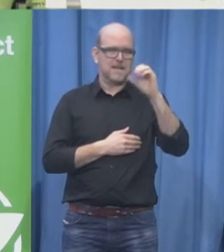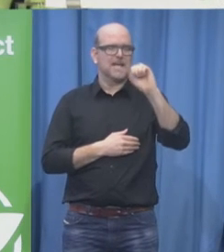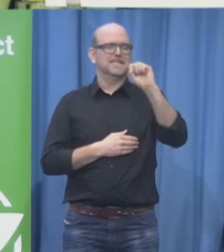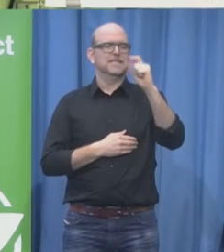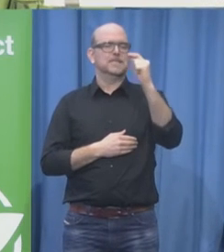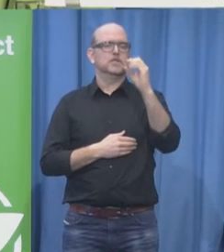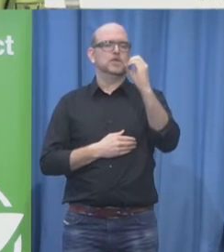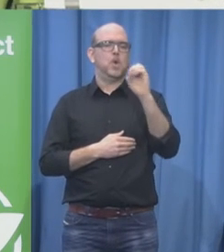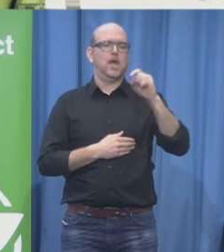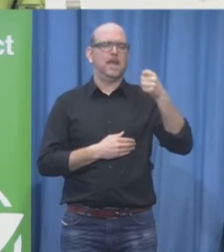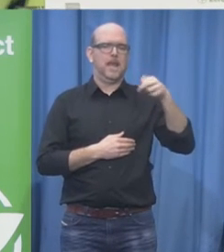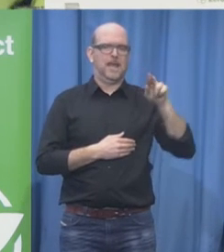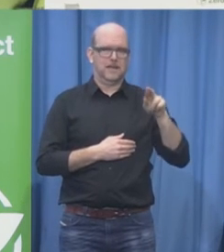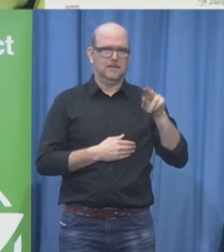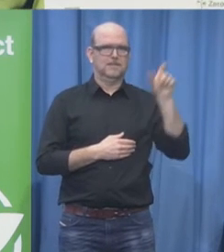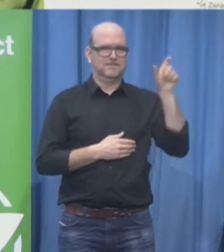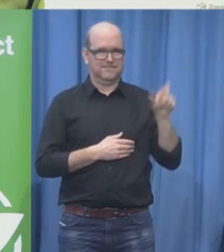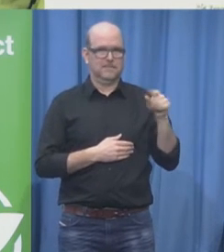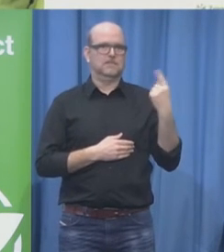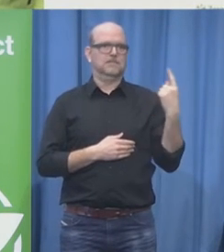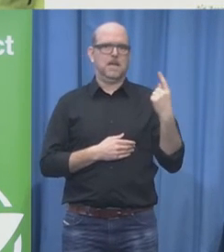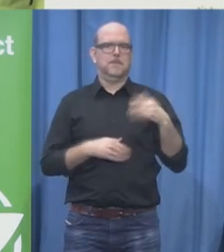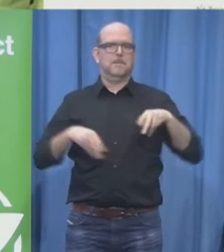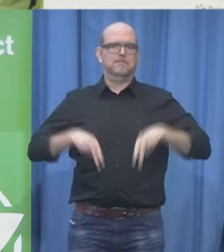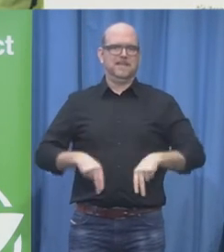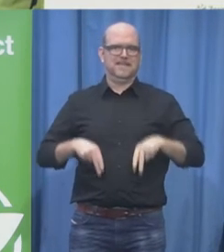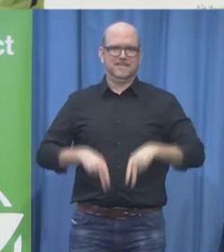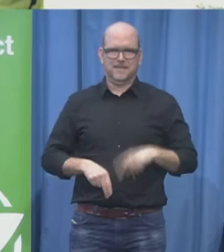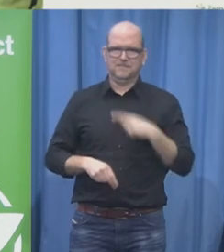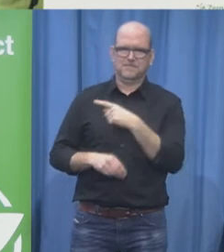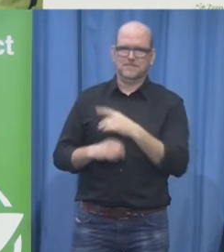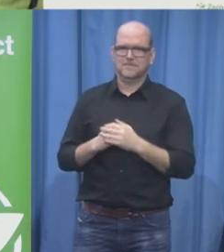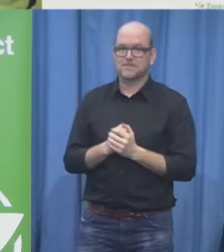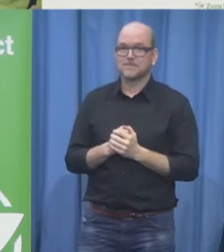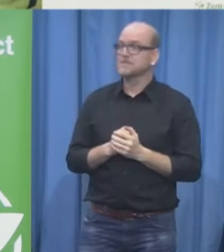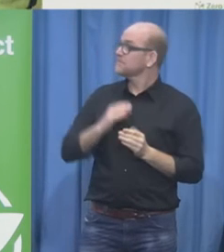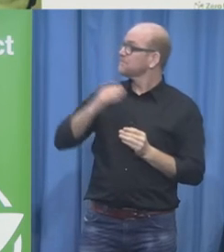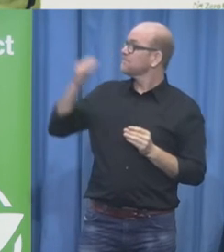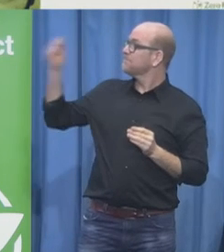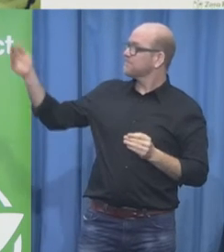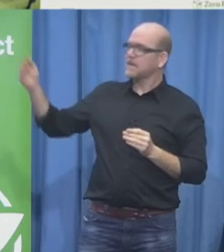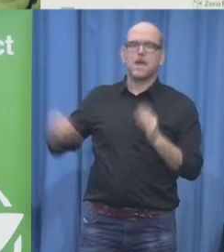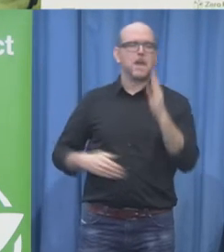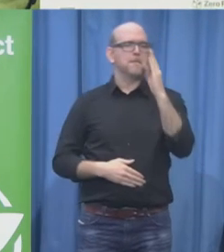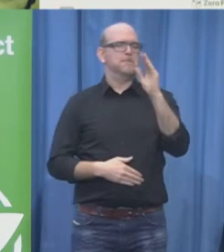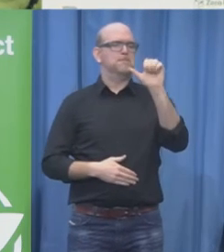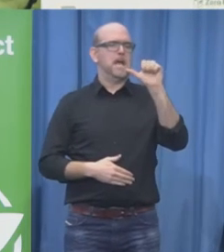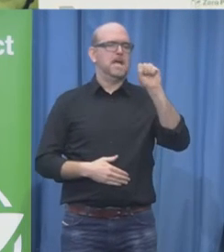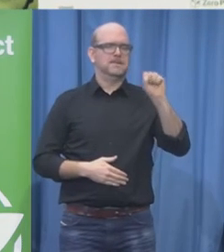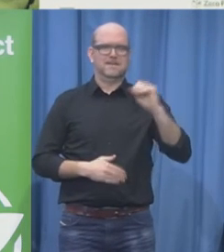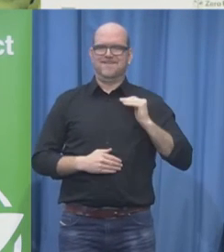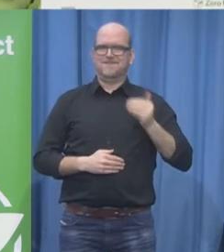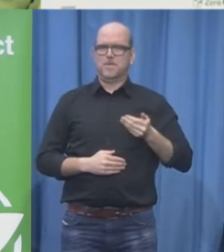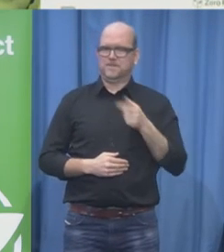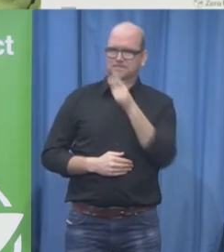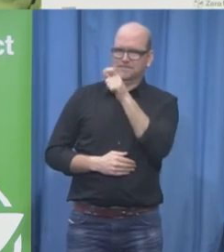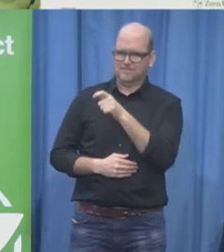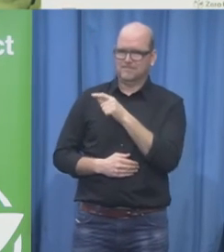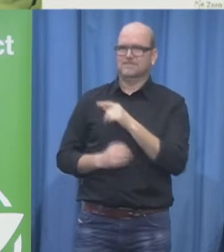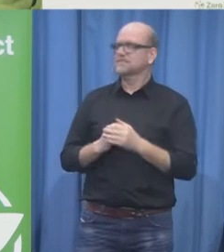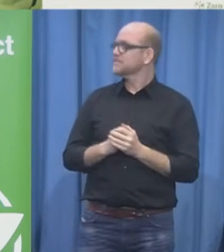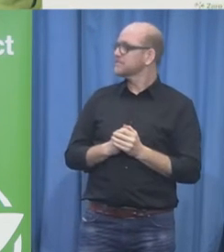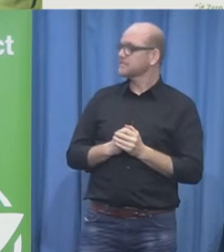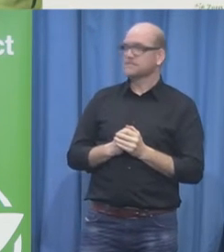Hachiev let me just start with two personal remarks first of all I